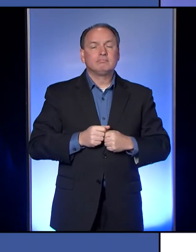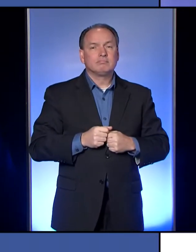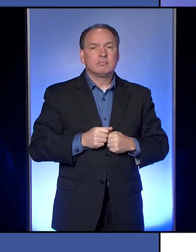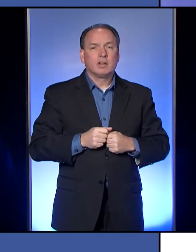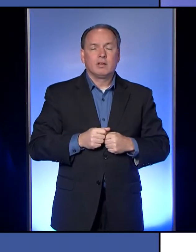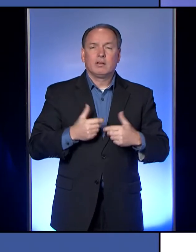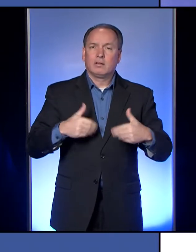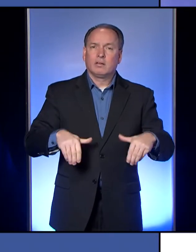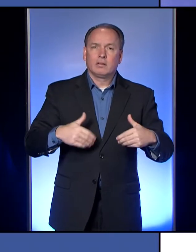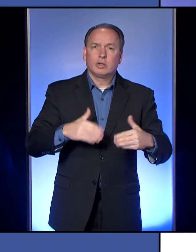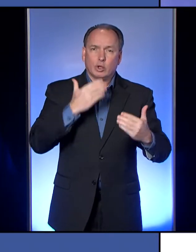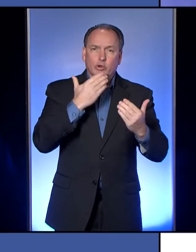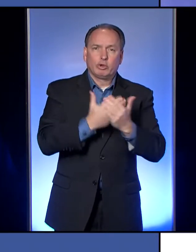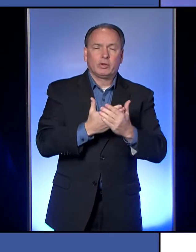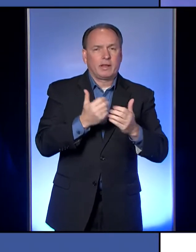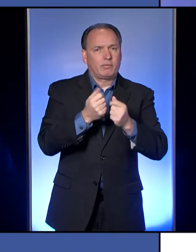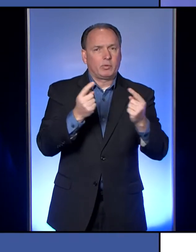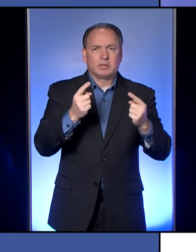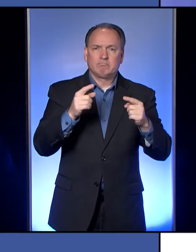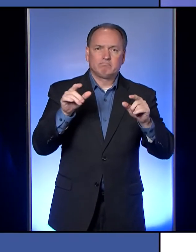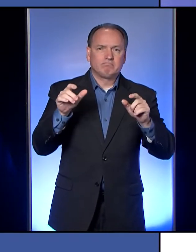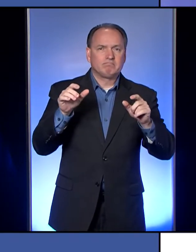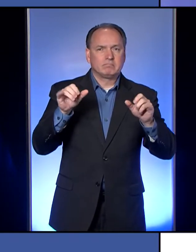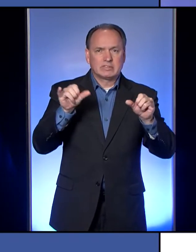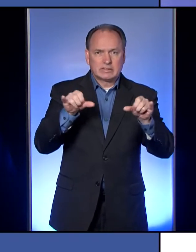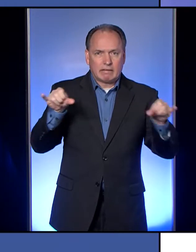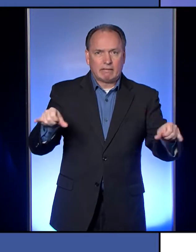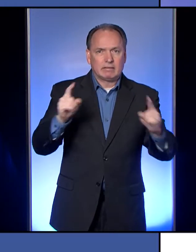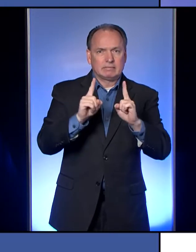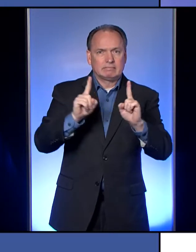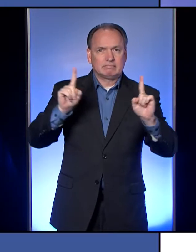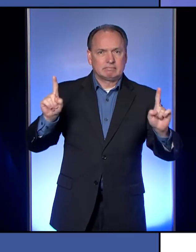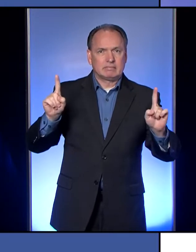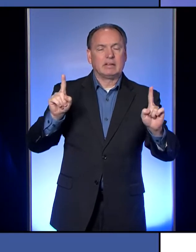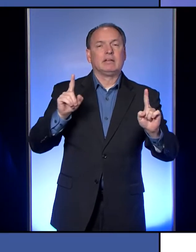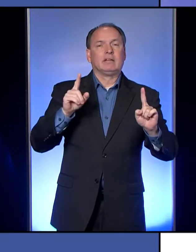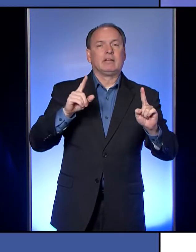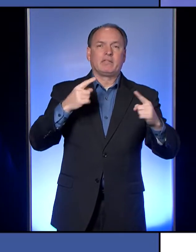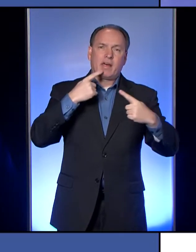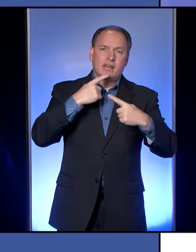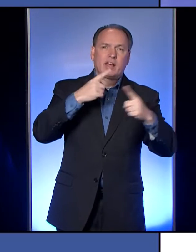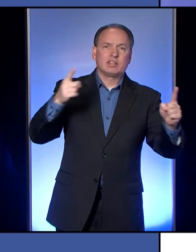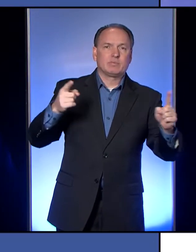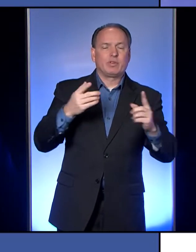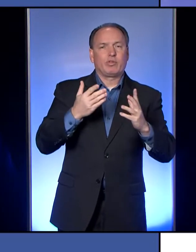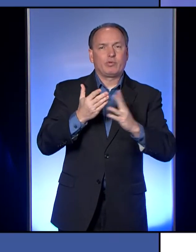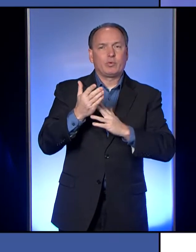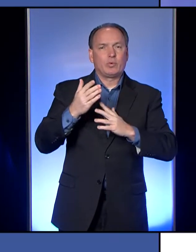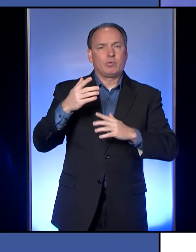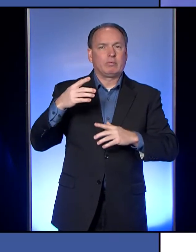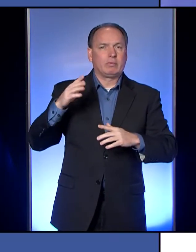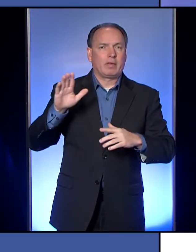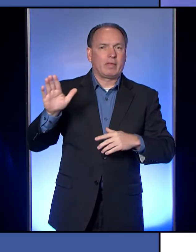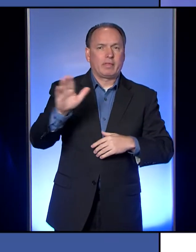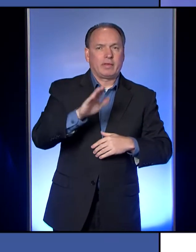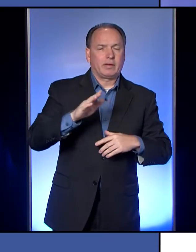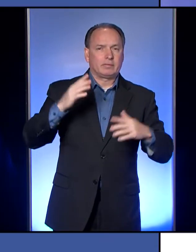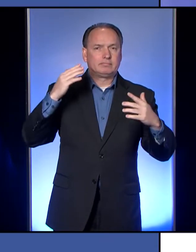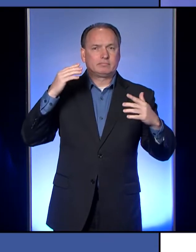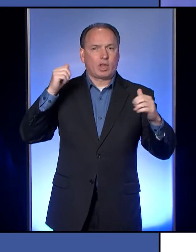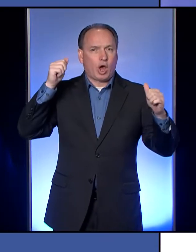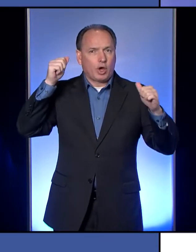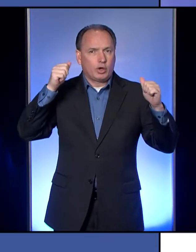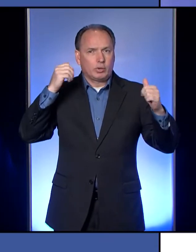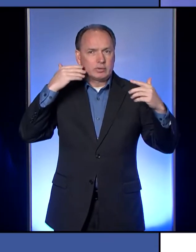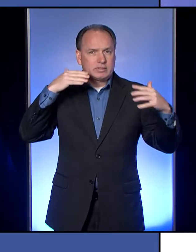closer, but everyone else stayed apart. They had announcements over their loudspeakers throughout. They had hand washing stations with plenty of